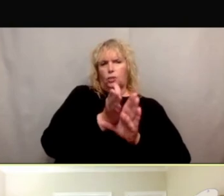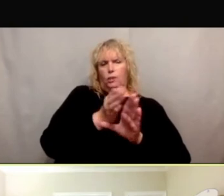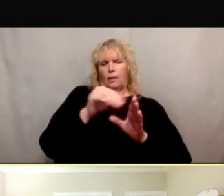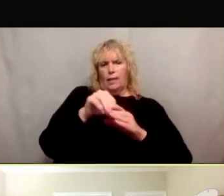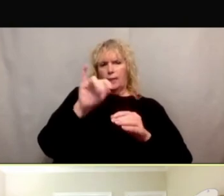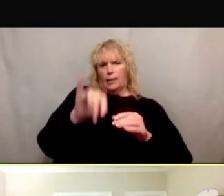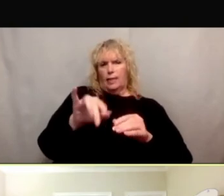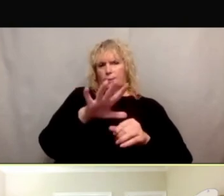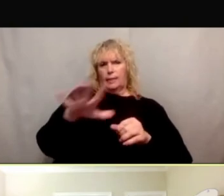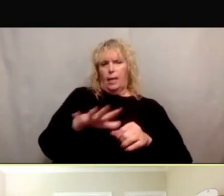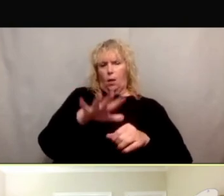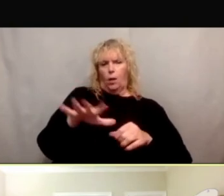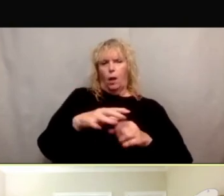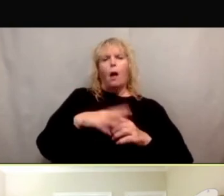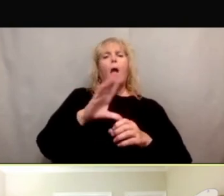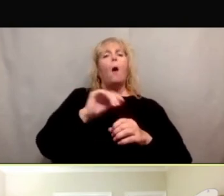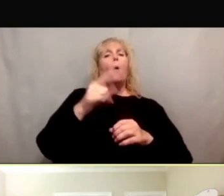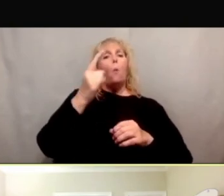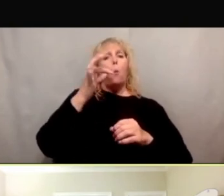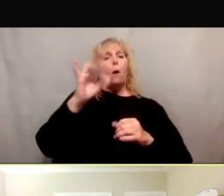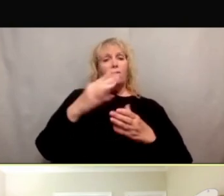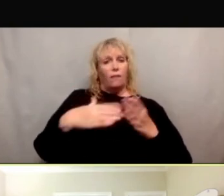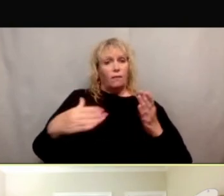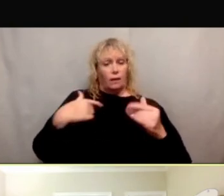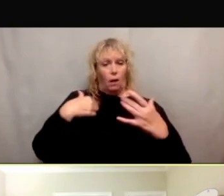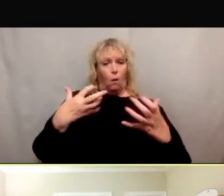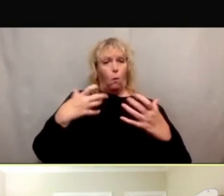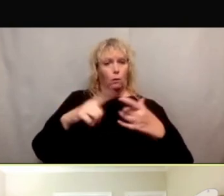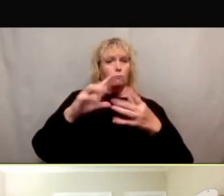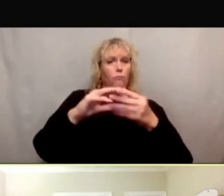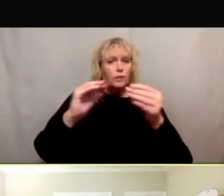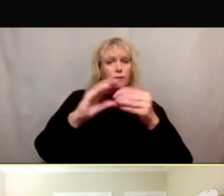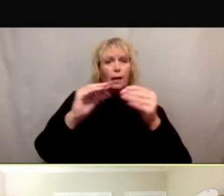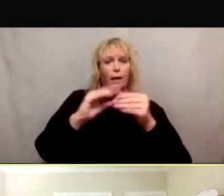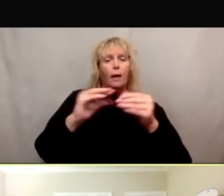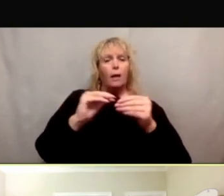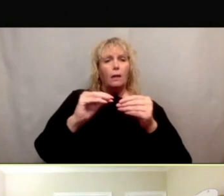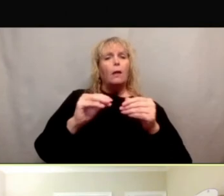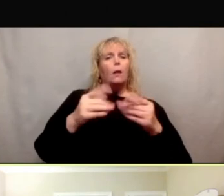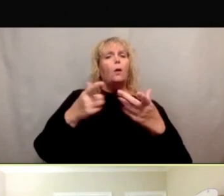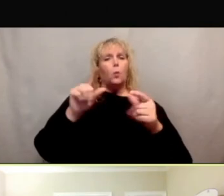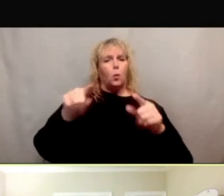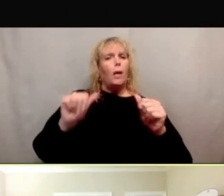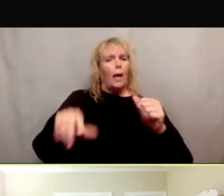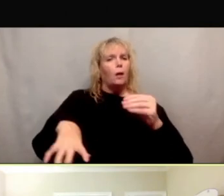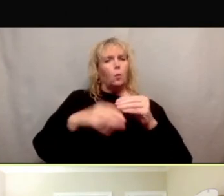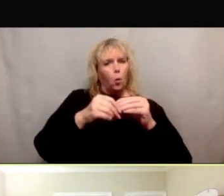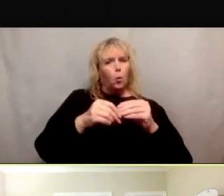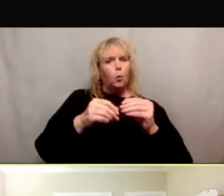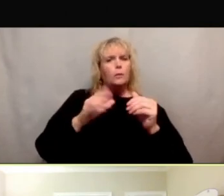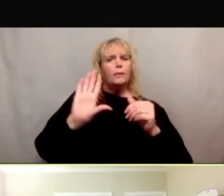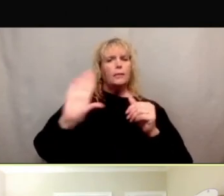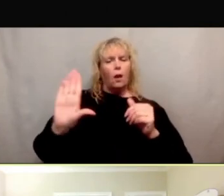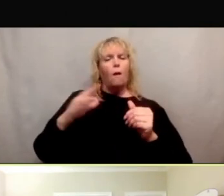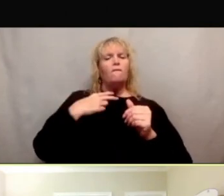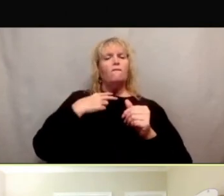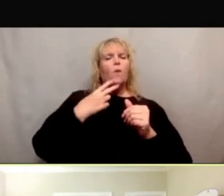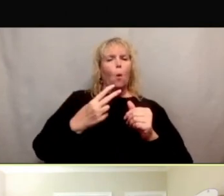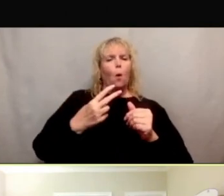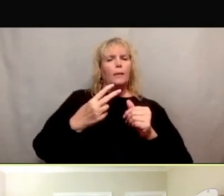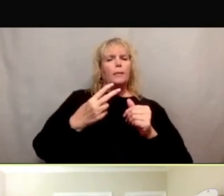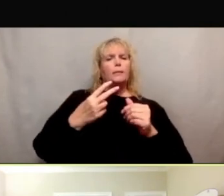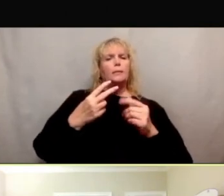And one of the things that I would say is include the participants voice in the findings,